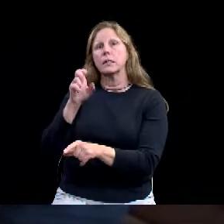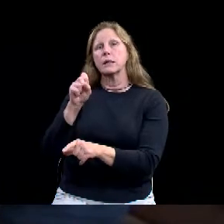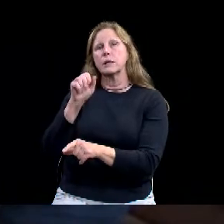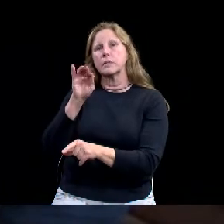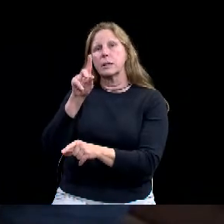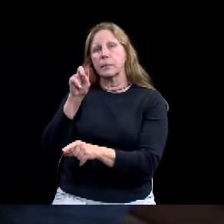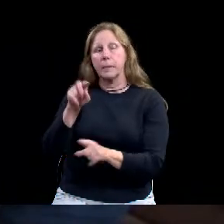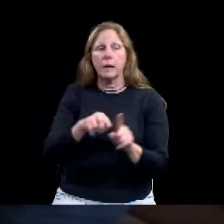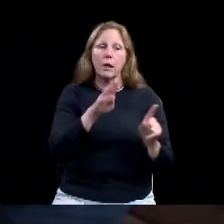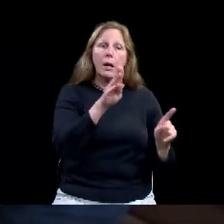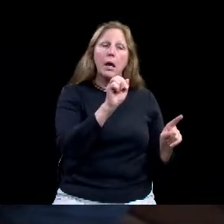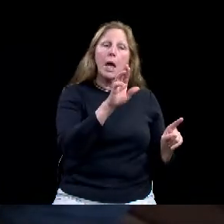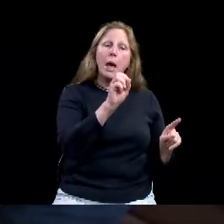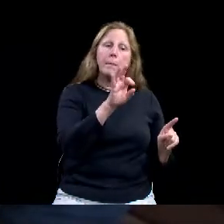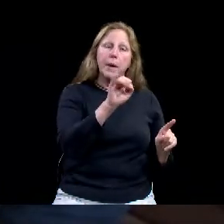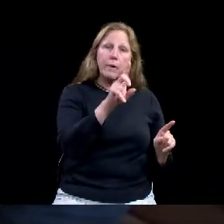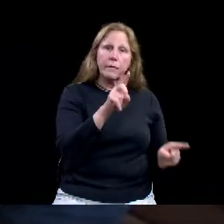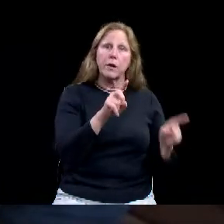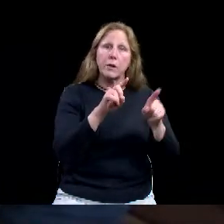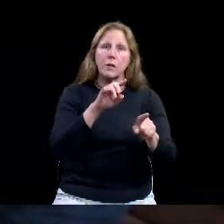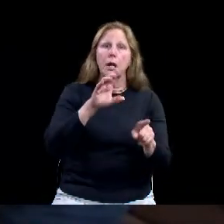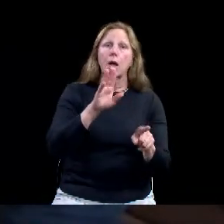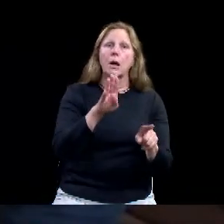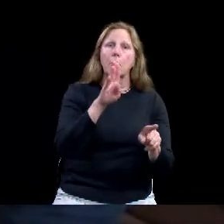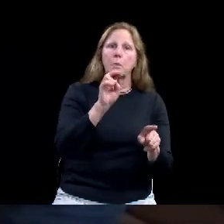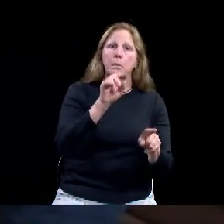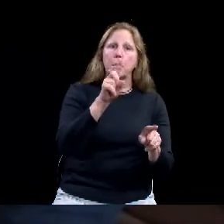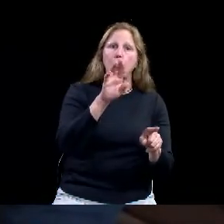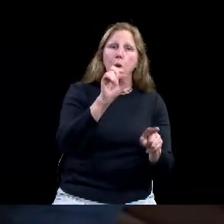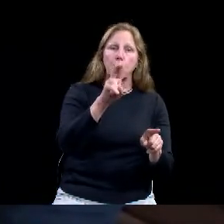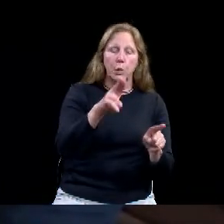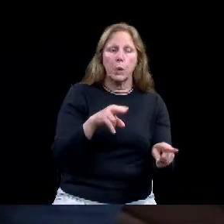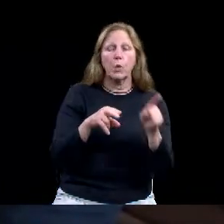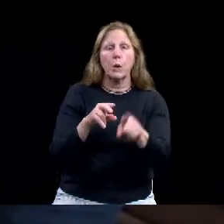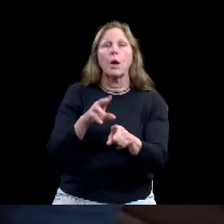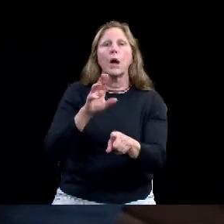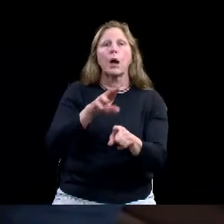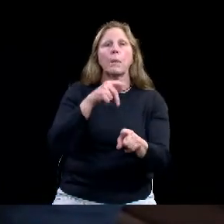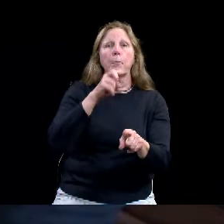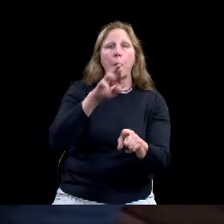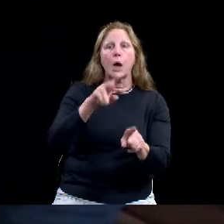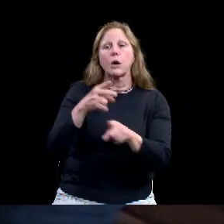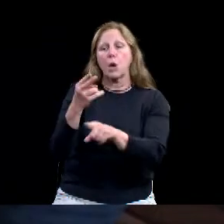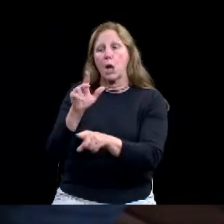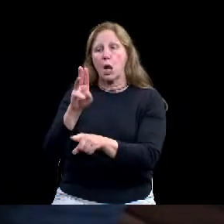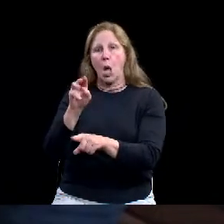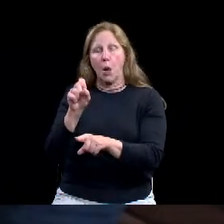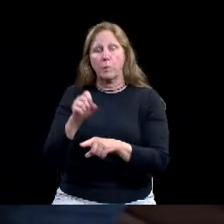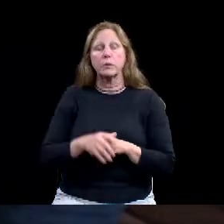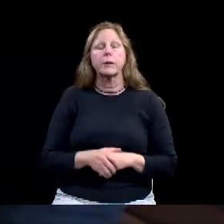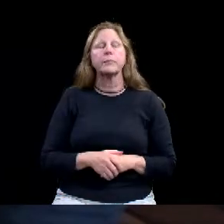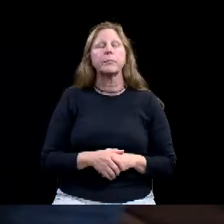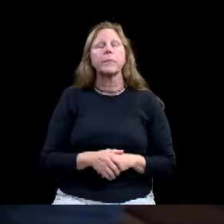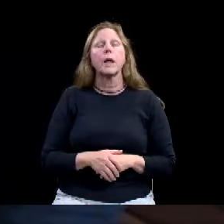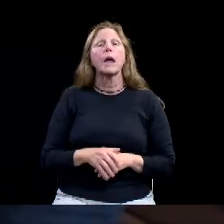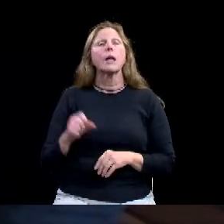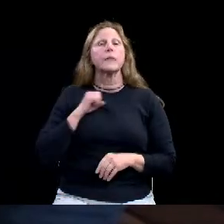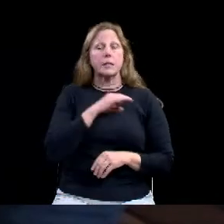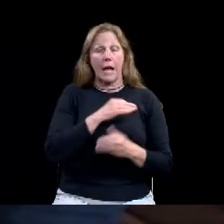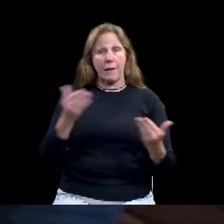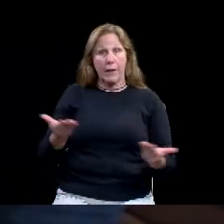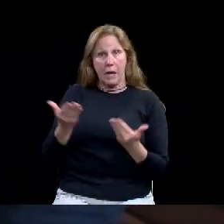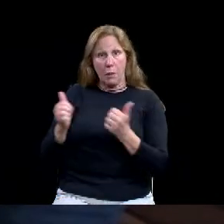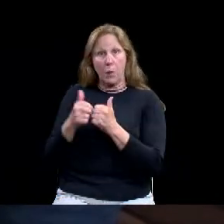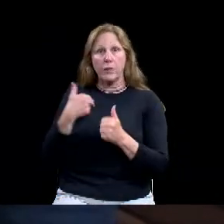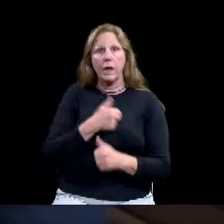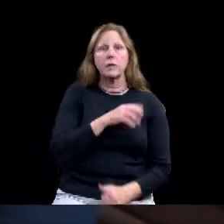City staff also online today are Bradley Ford, our City Manager, Jennifer Ritchie, our City Attorney, and Esmerelda Hudson, our City Secretary. We will now